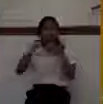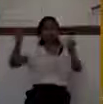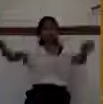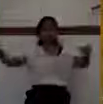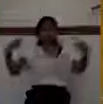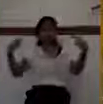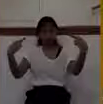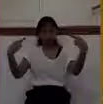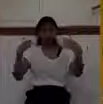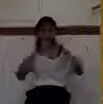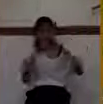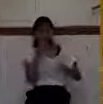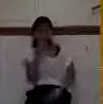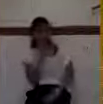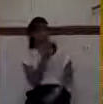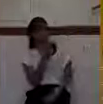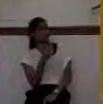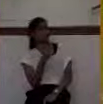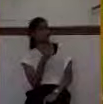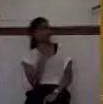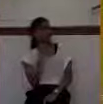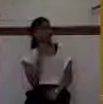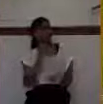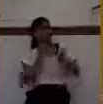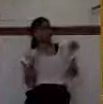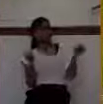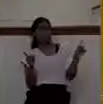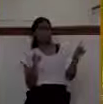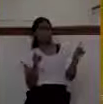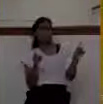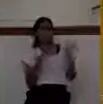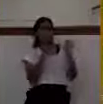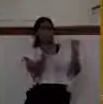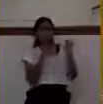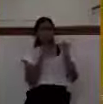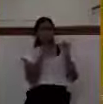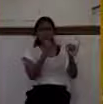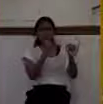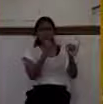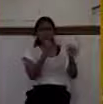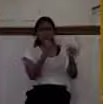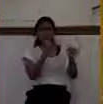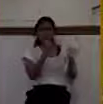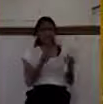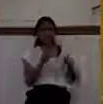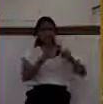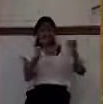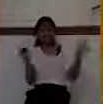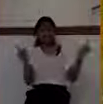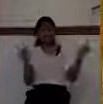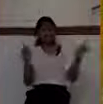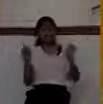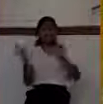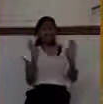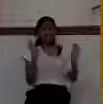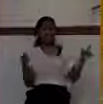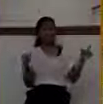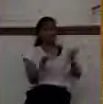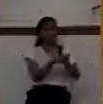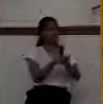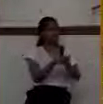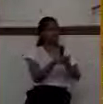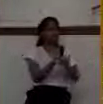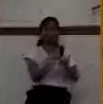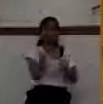behavior of those who claim to be children of God, if there's no difference in the behavior, then God is